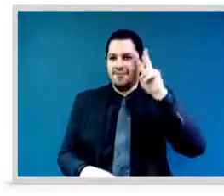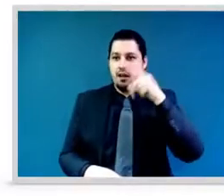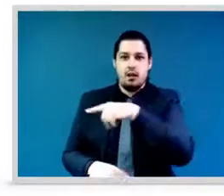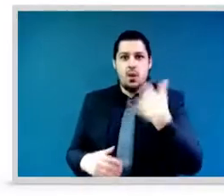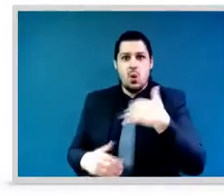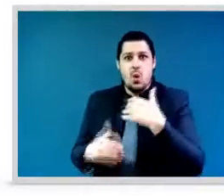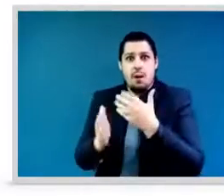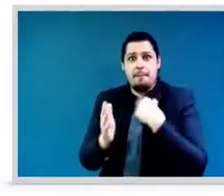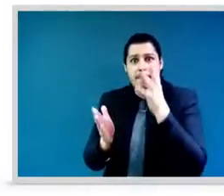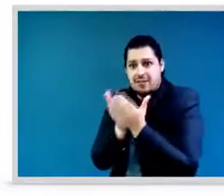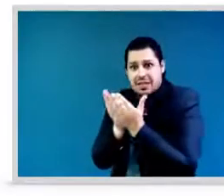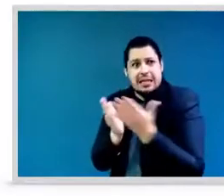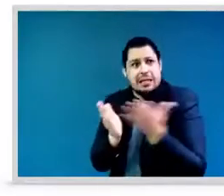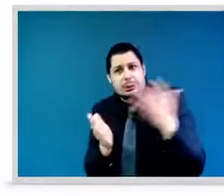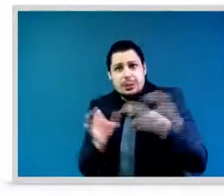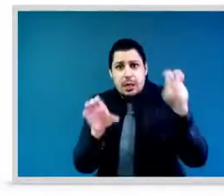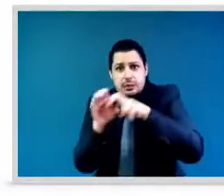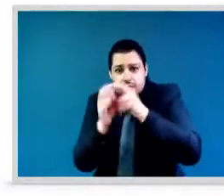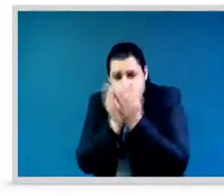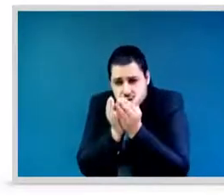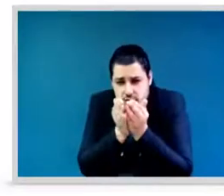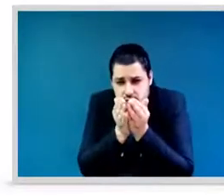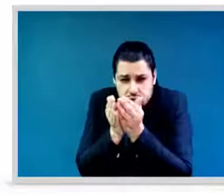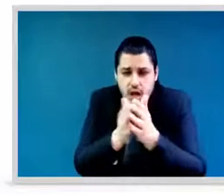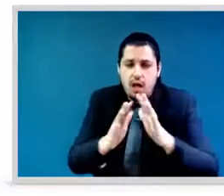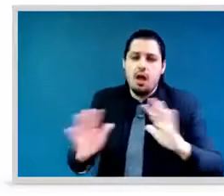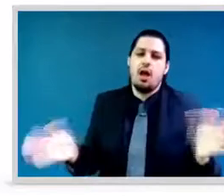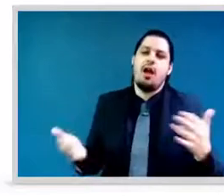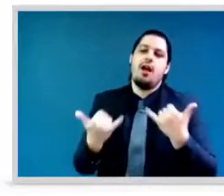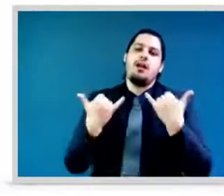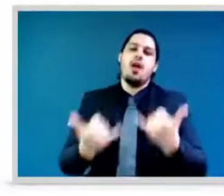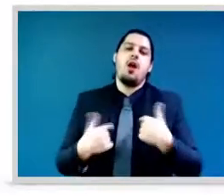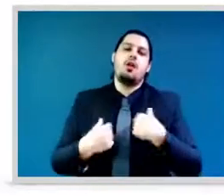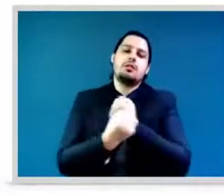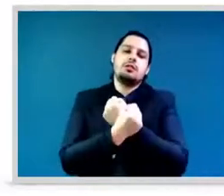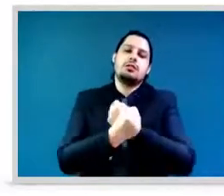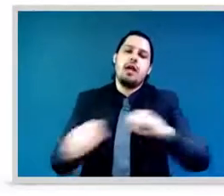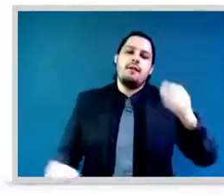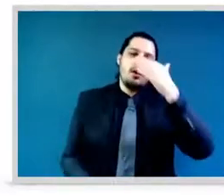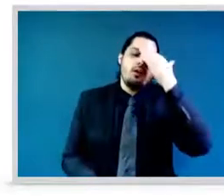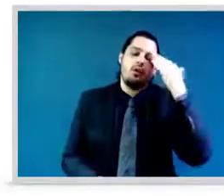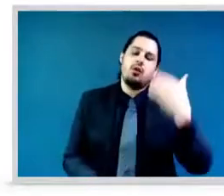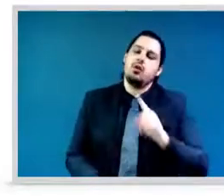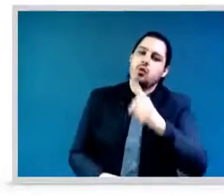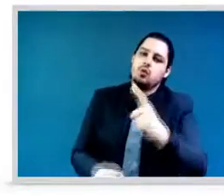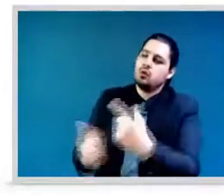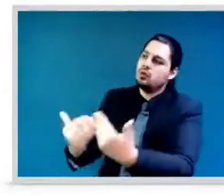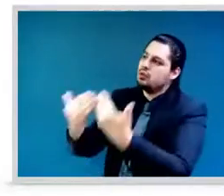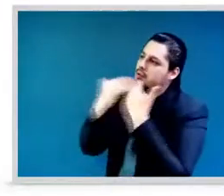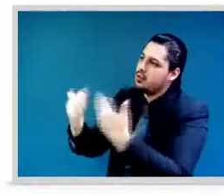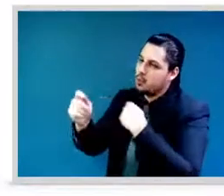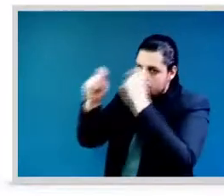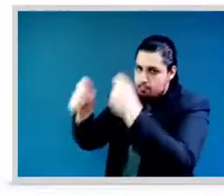to see a better world. And this is the dream of my ancestors, the first time that